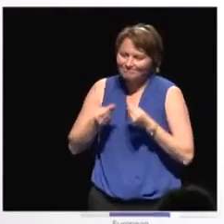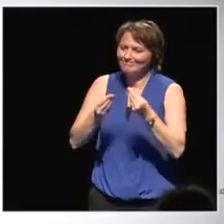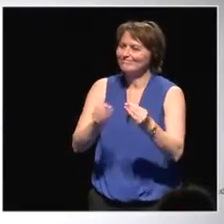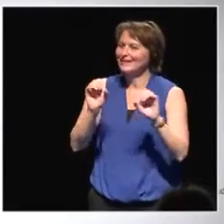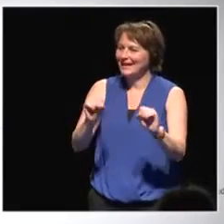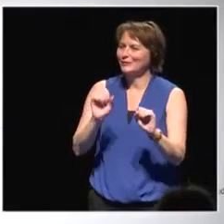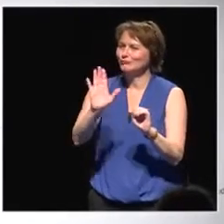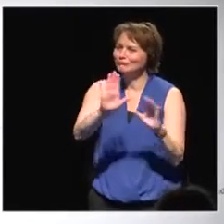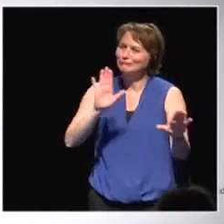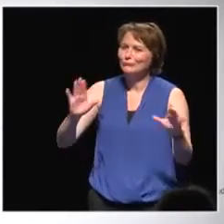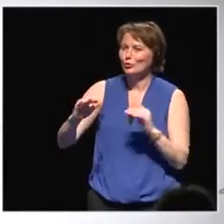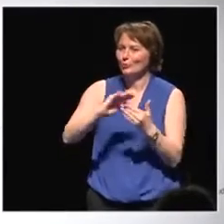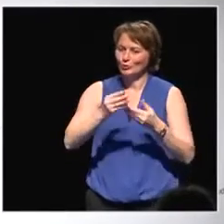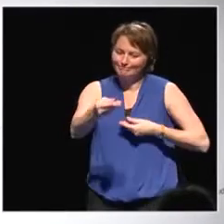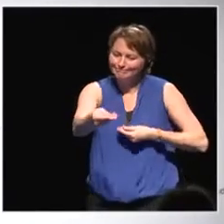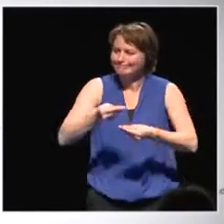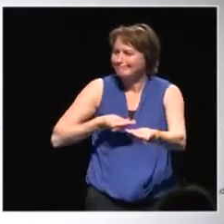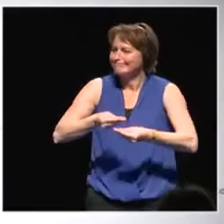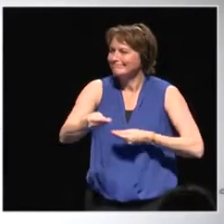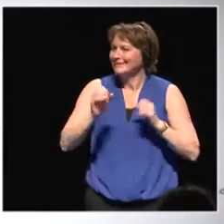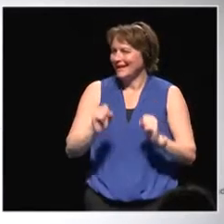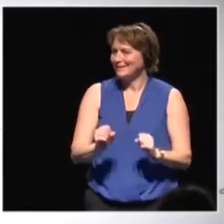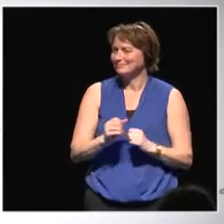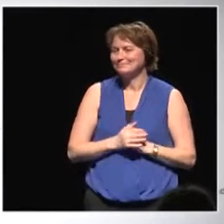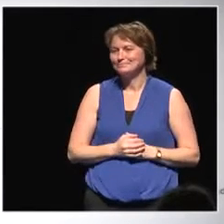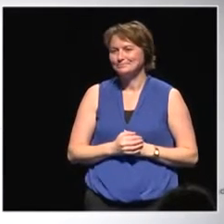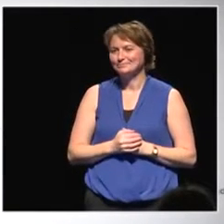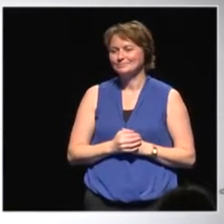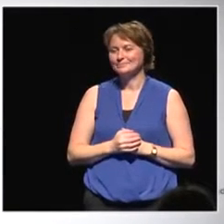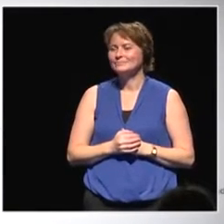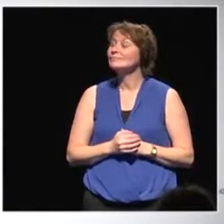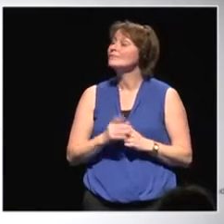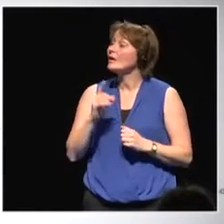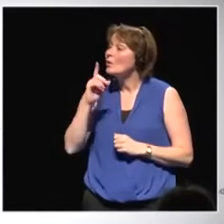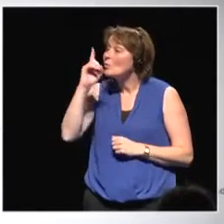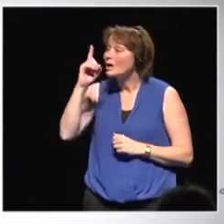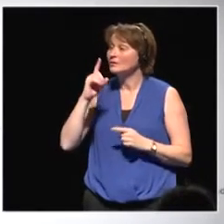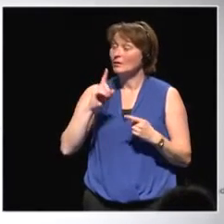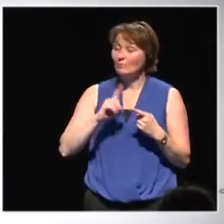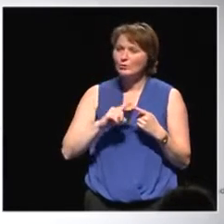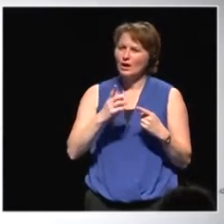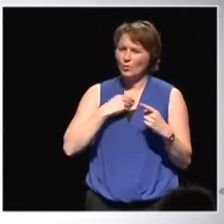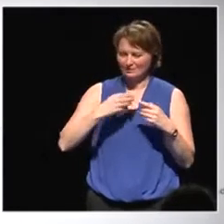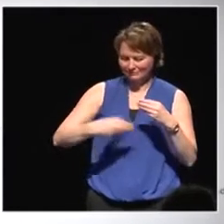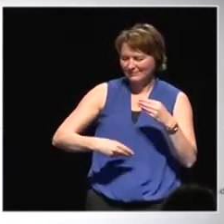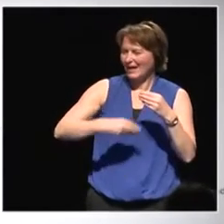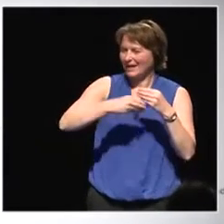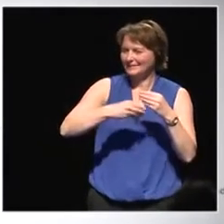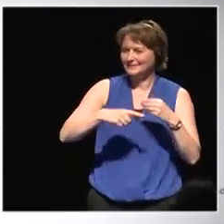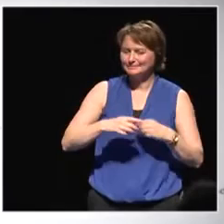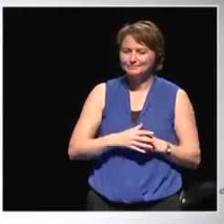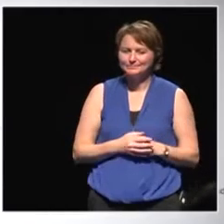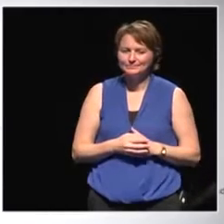So it's in two ways, direction. And also the one point that I really would like to add on that in these